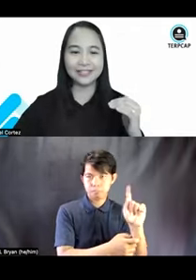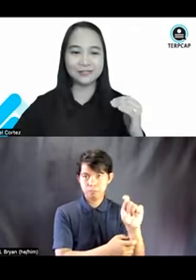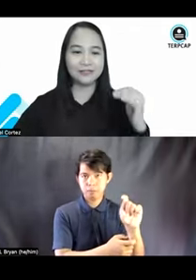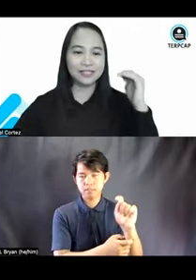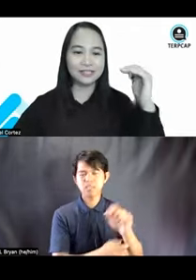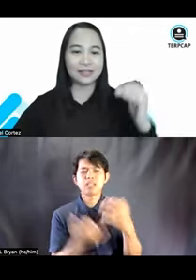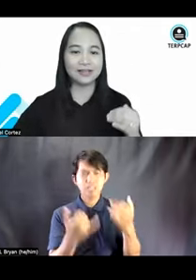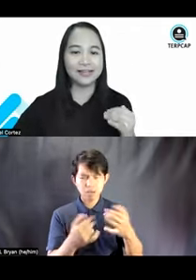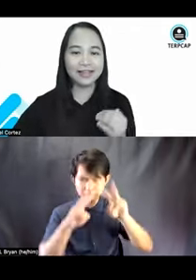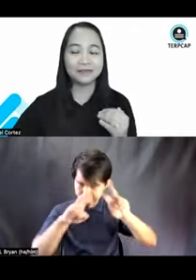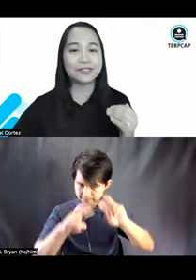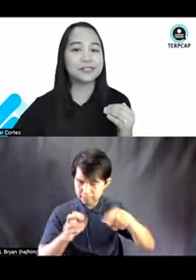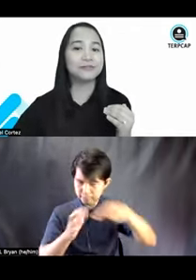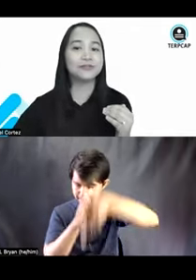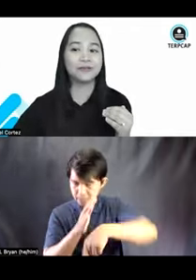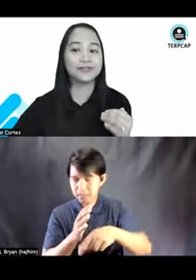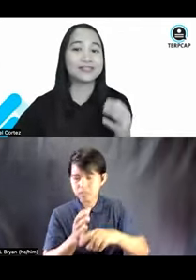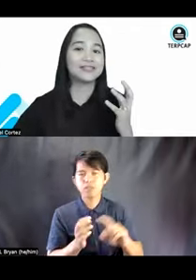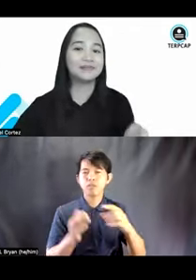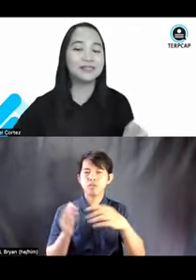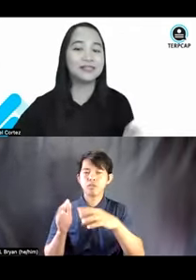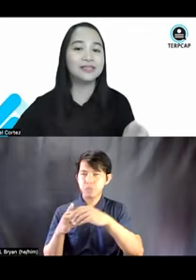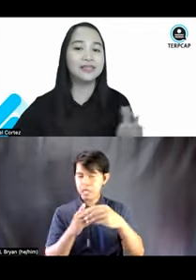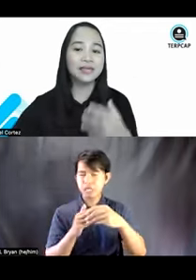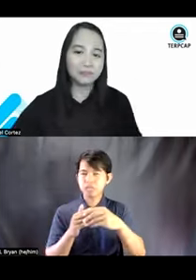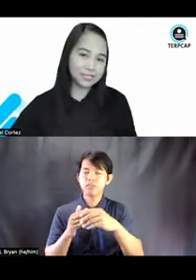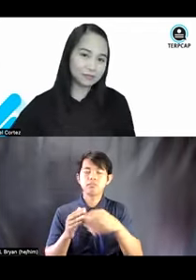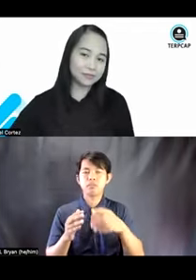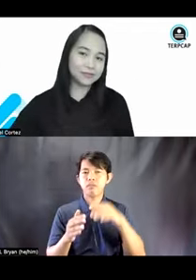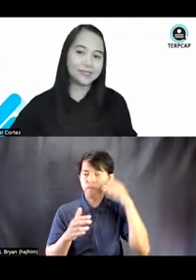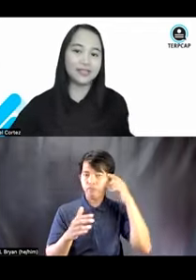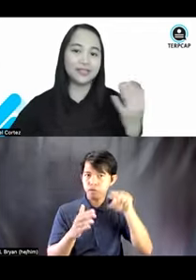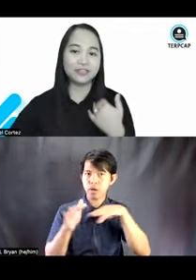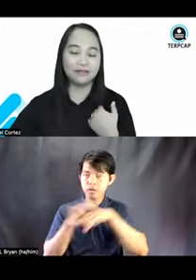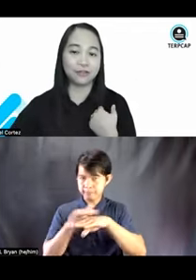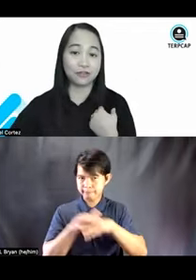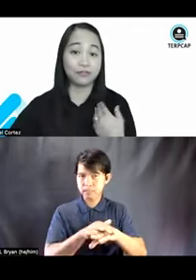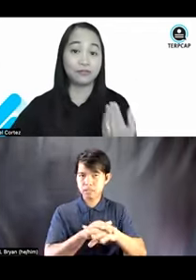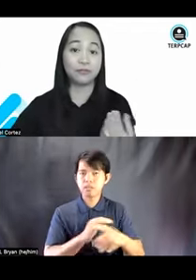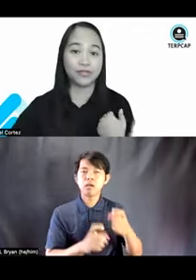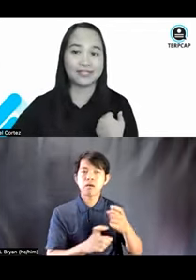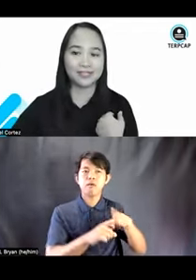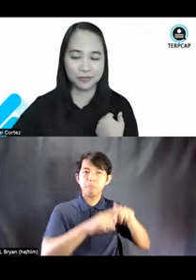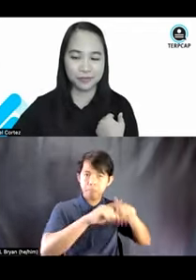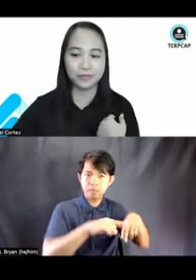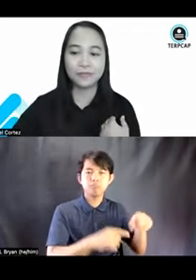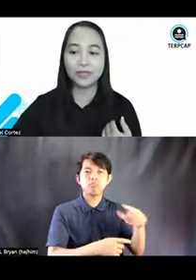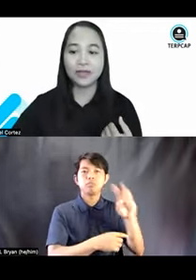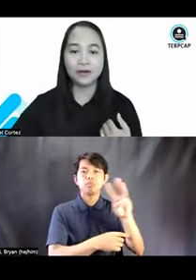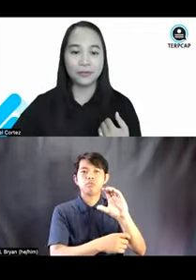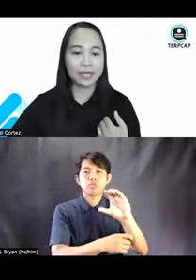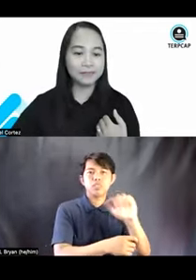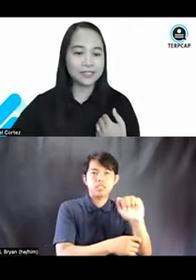in into these guiding principles of accessibility based from WCAG version 2.0.